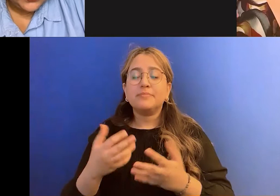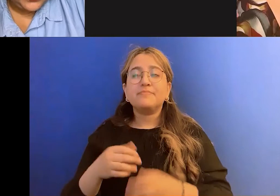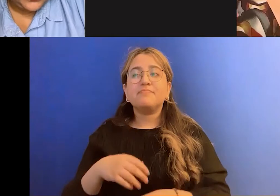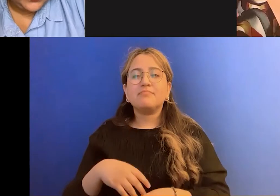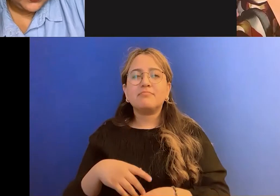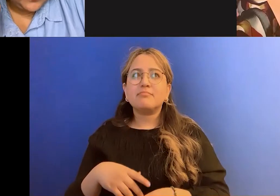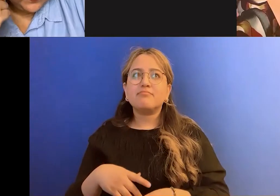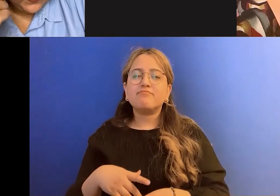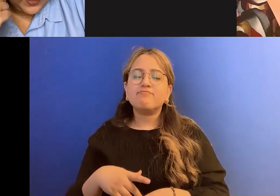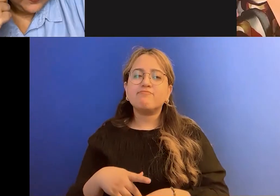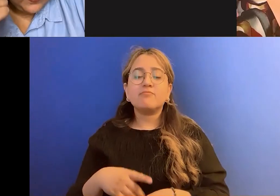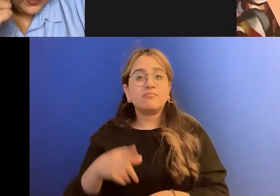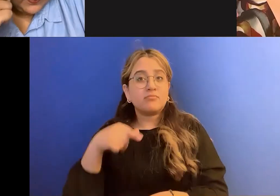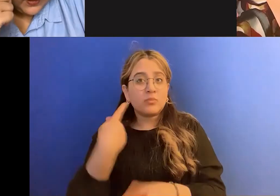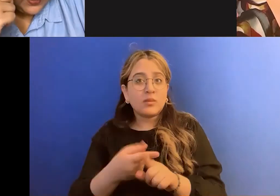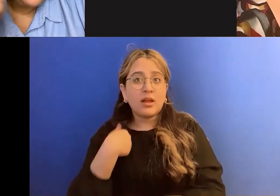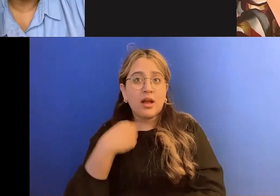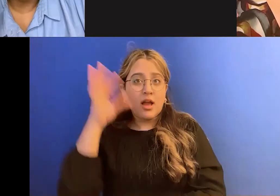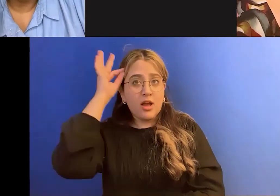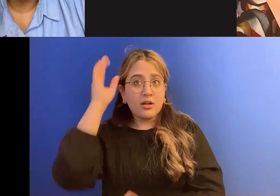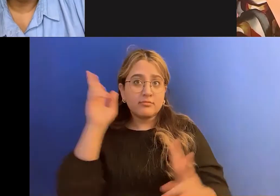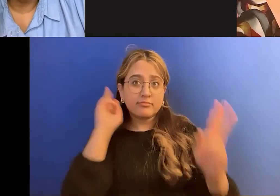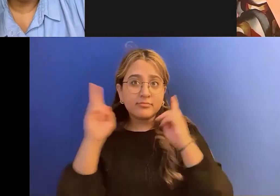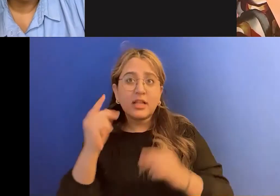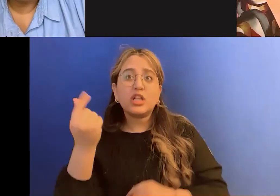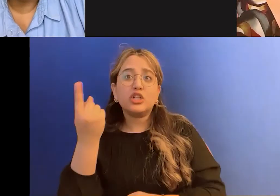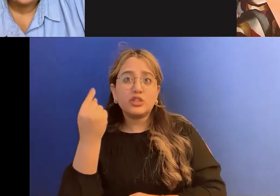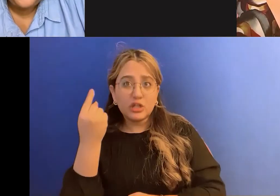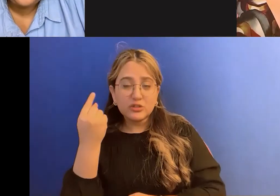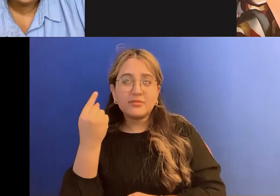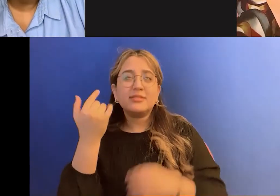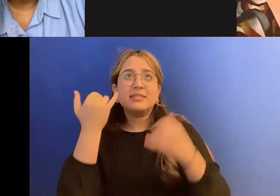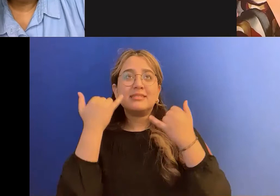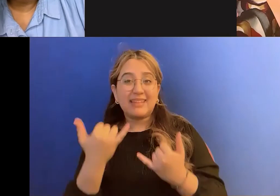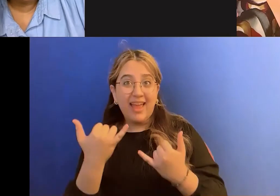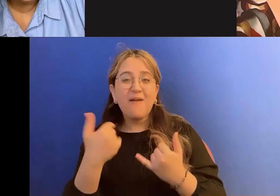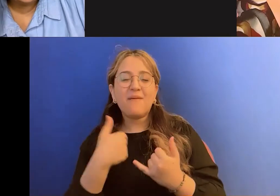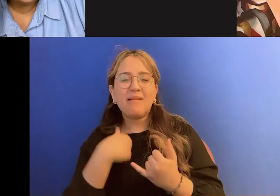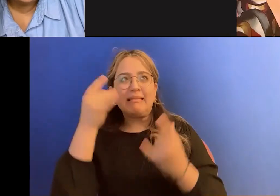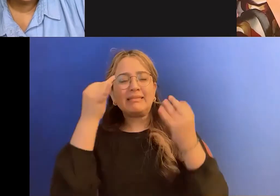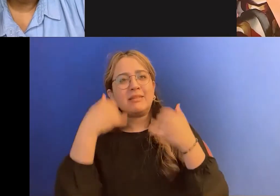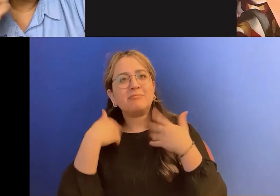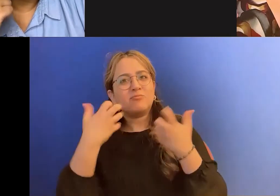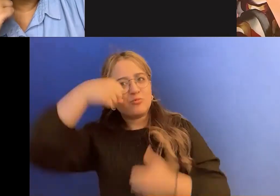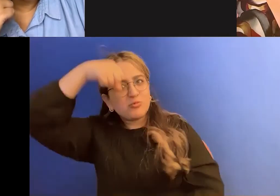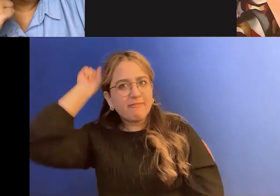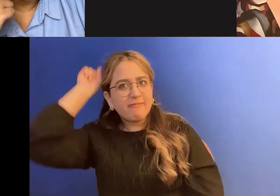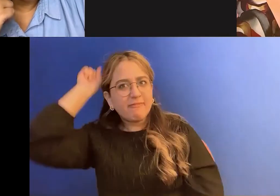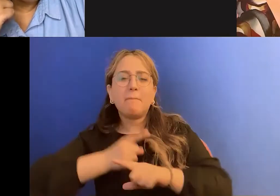and, um, um, I'm, I'm currently in the midst of thinking of shaving my head, you know, it's just, uh,